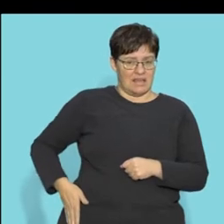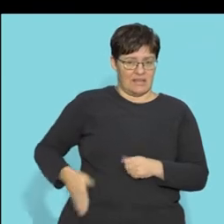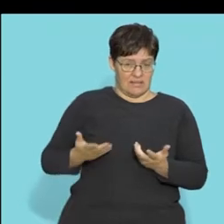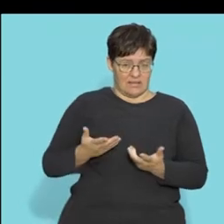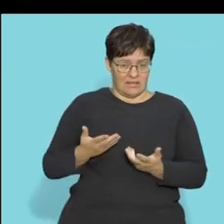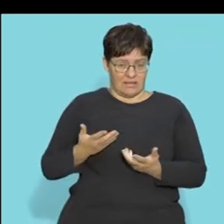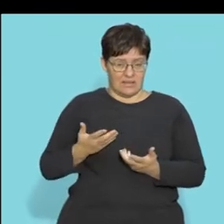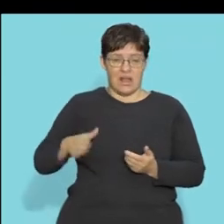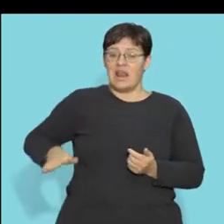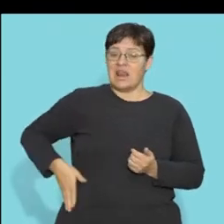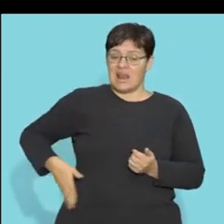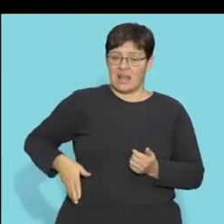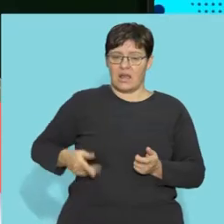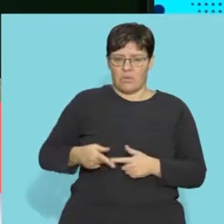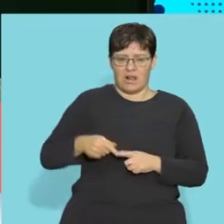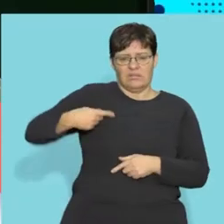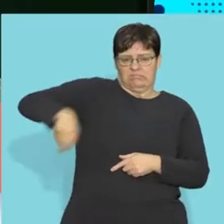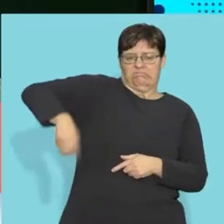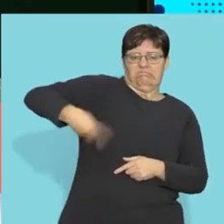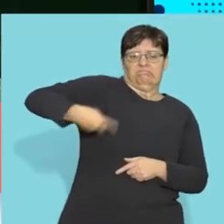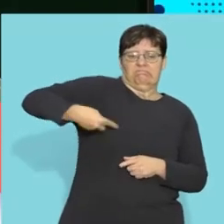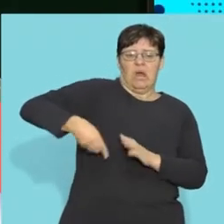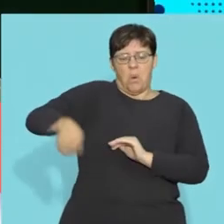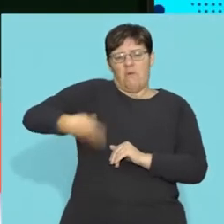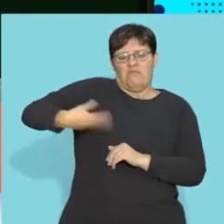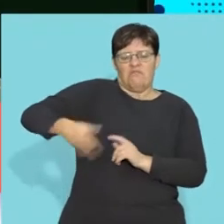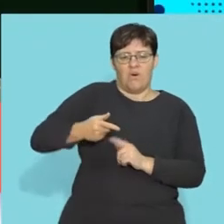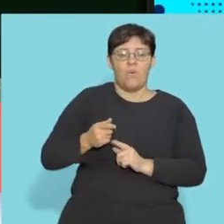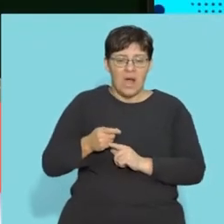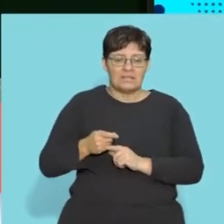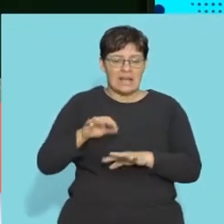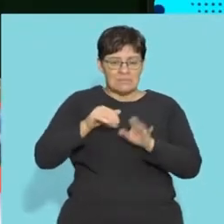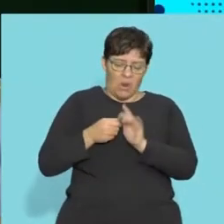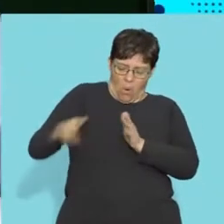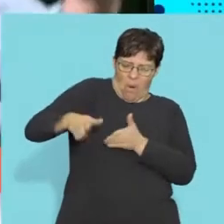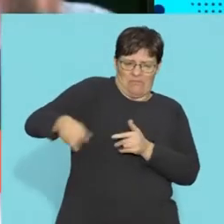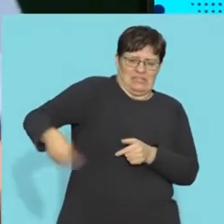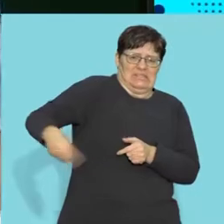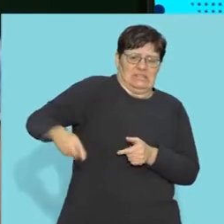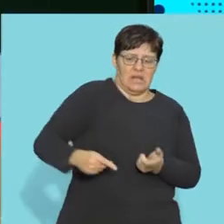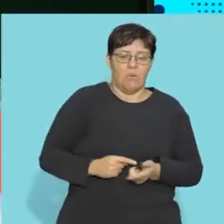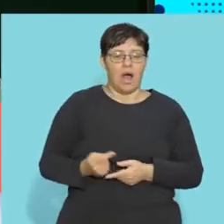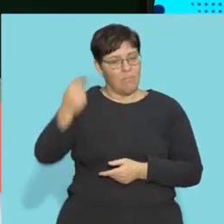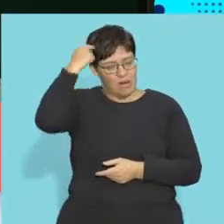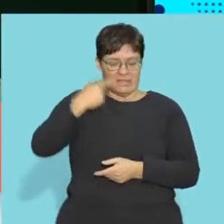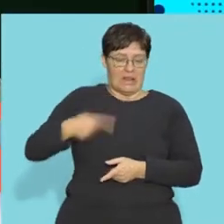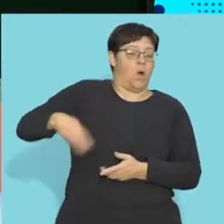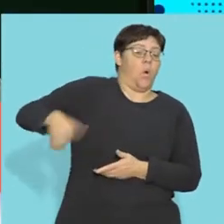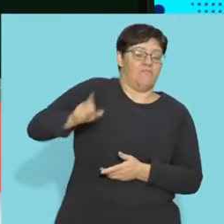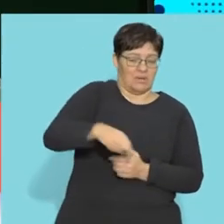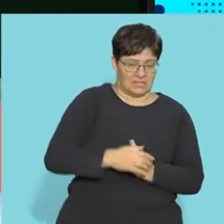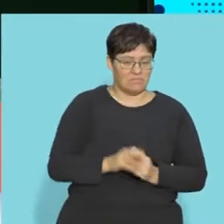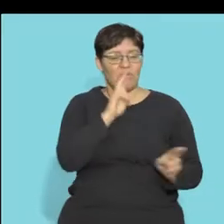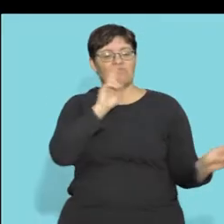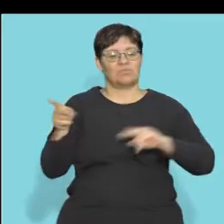And that will be your leg muscle. And your leg muscle will start shaking and kicking because you want to get rid of that spider. Okay. So